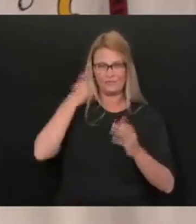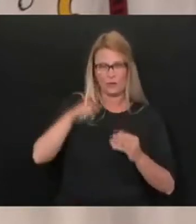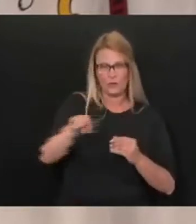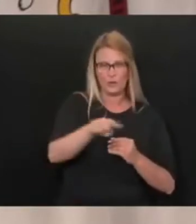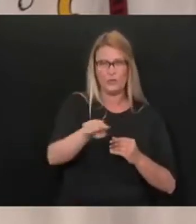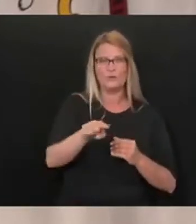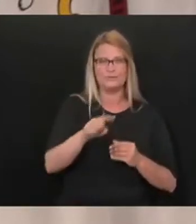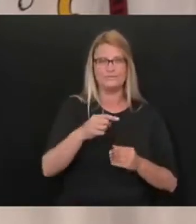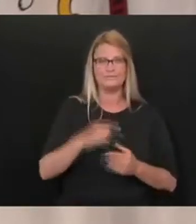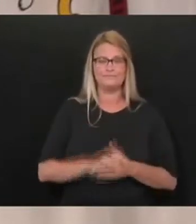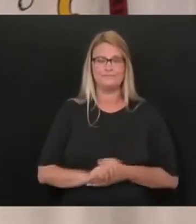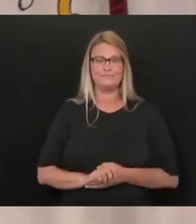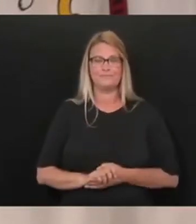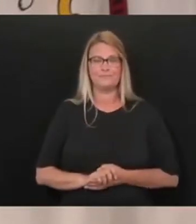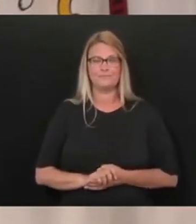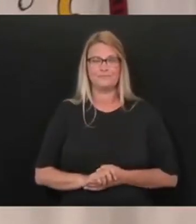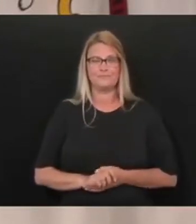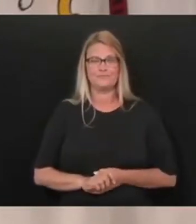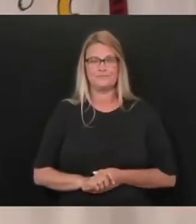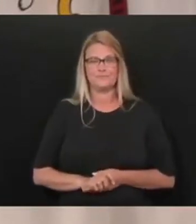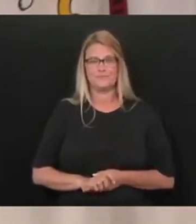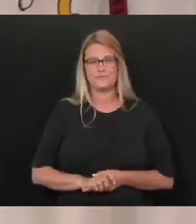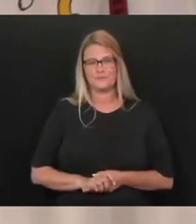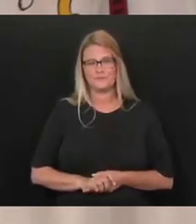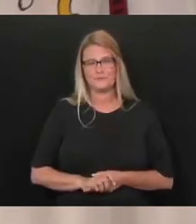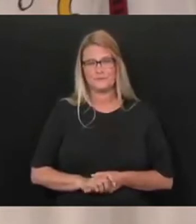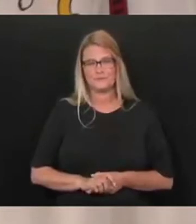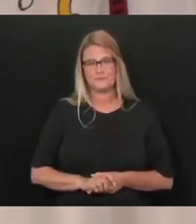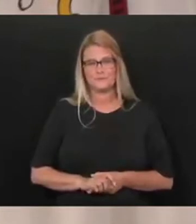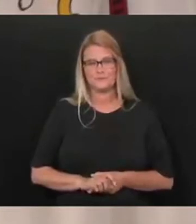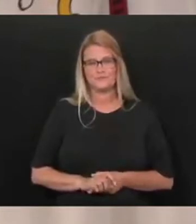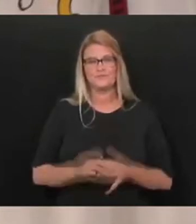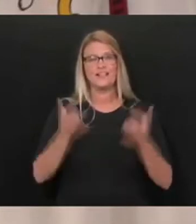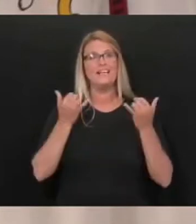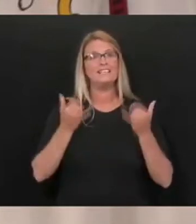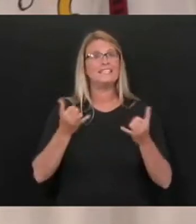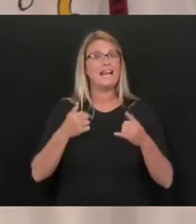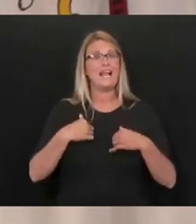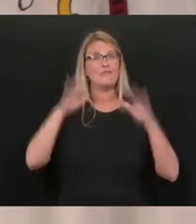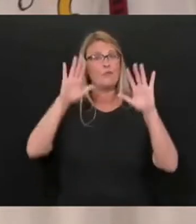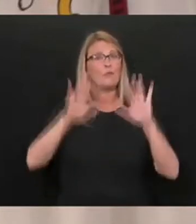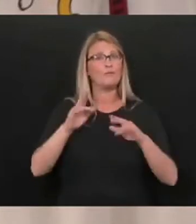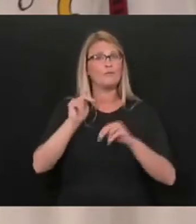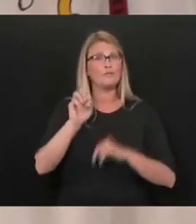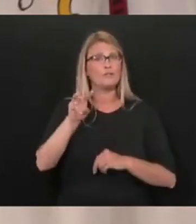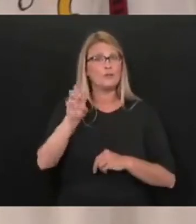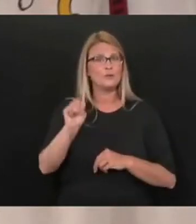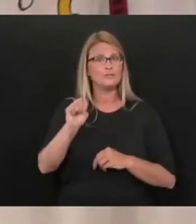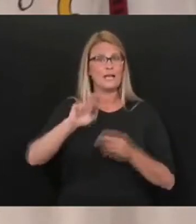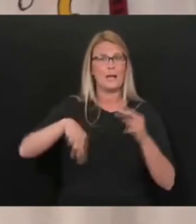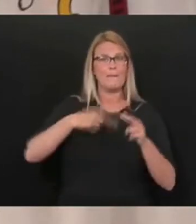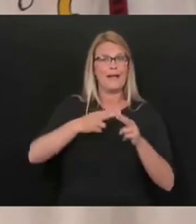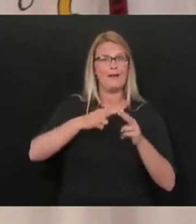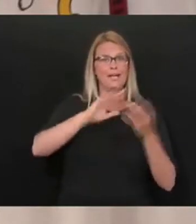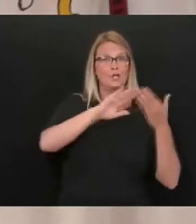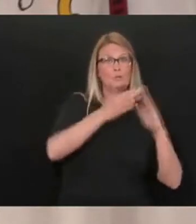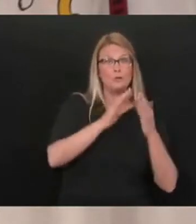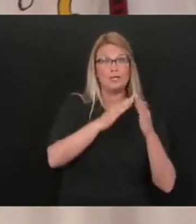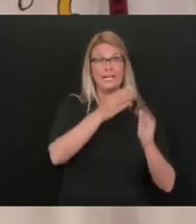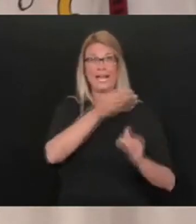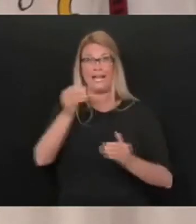It's, it's, it's I have some really incredible news to share about communities in schools in West Virginia.